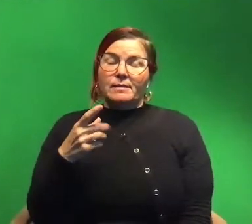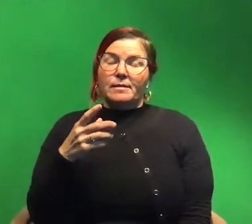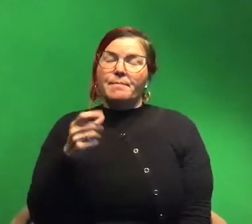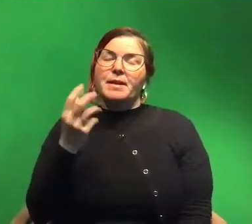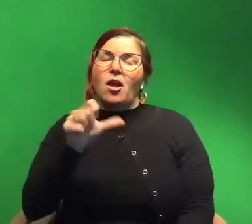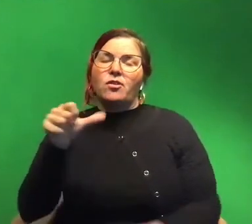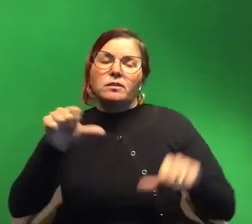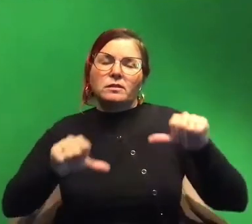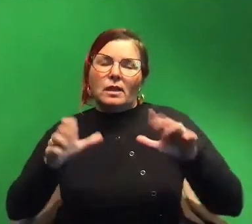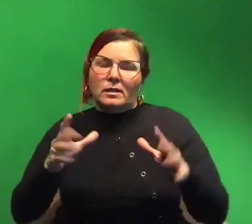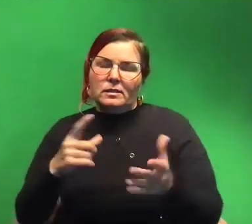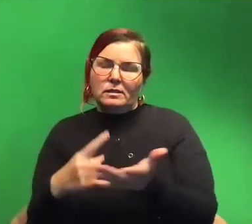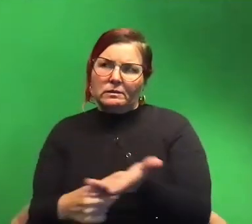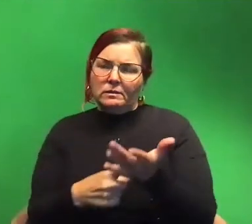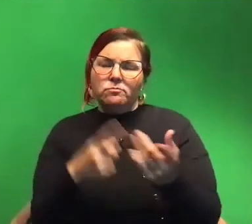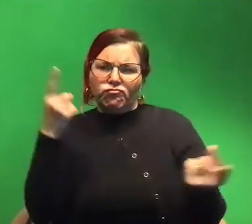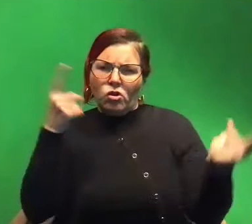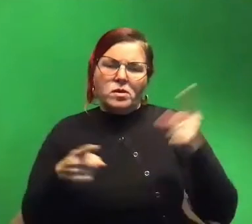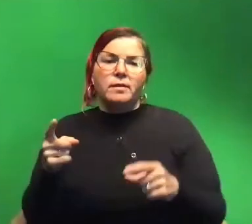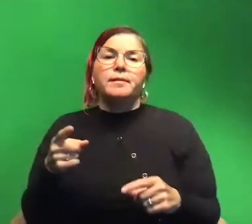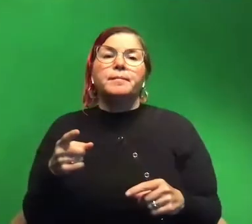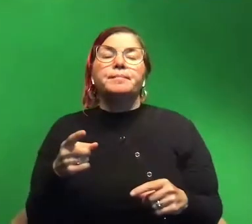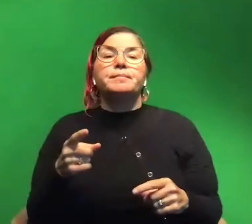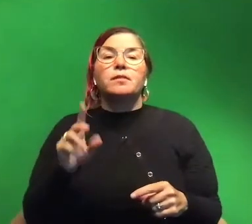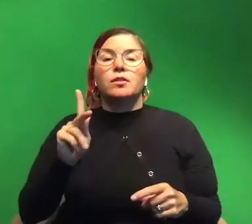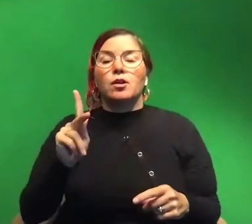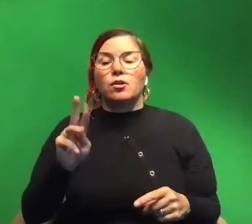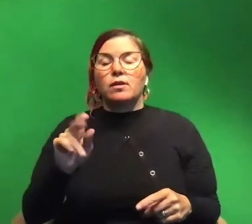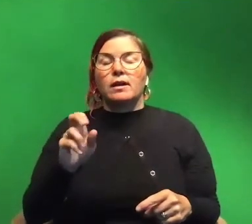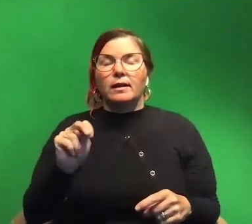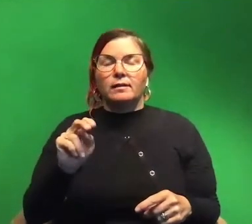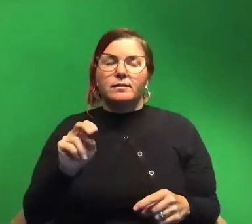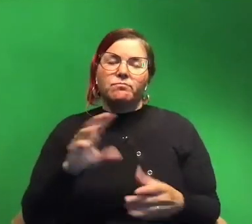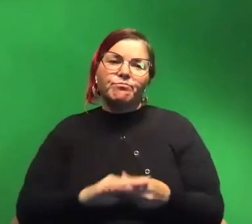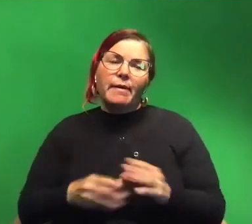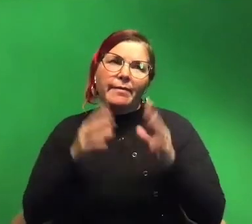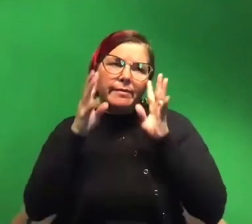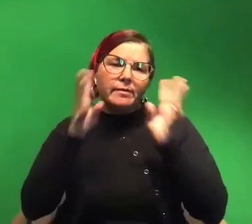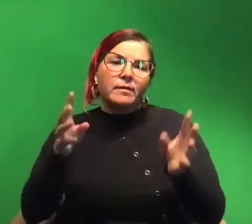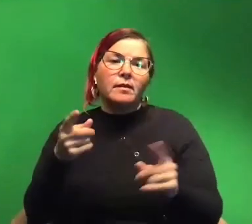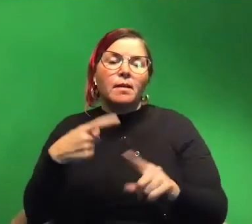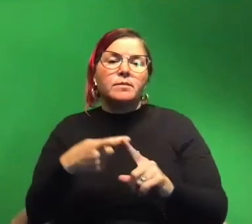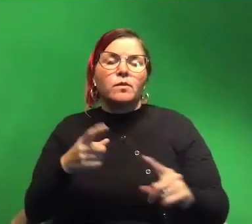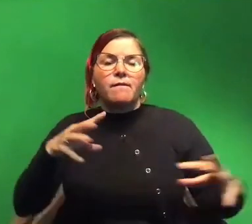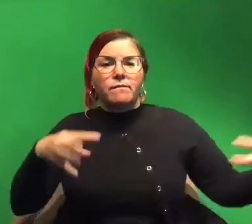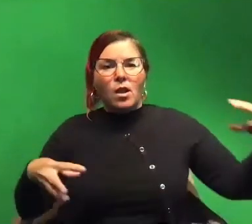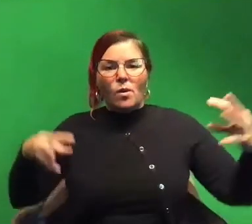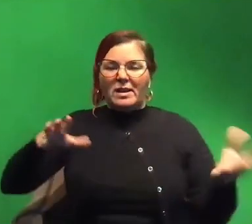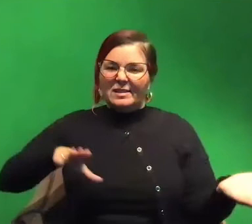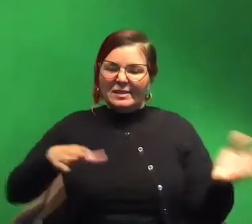scientists i've talked to think this too basically the kraken myth we think comes from floating dying